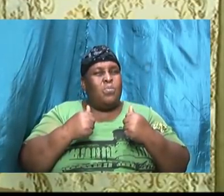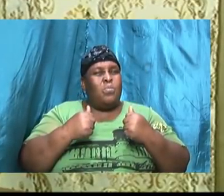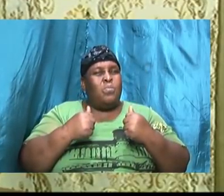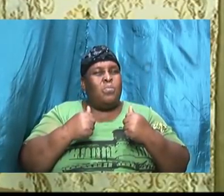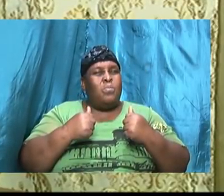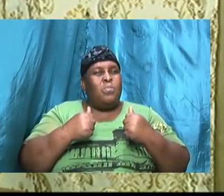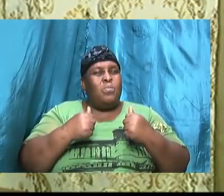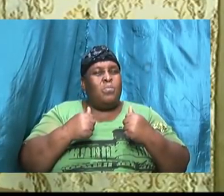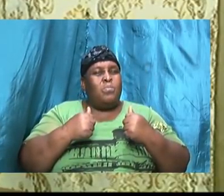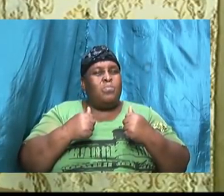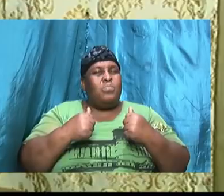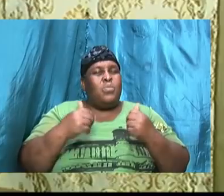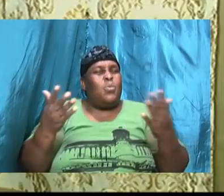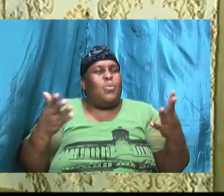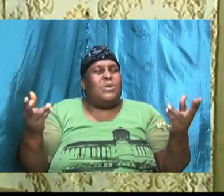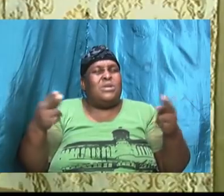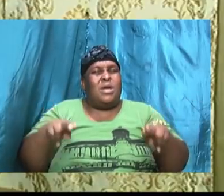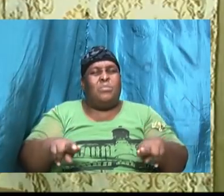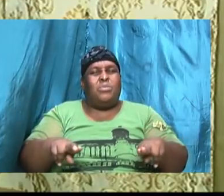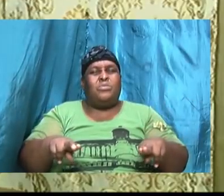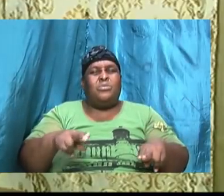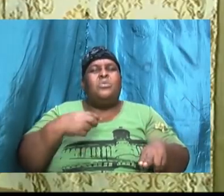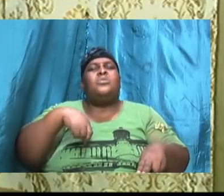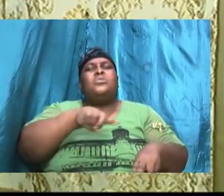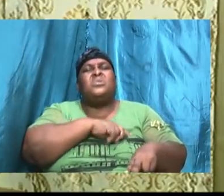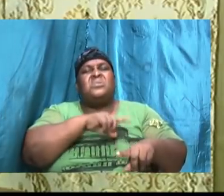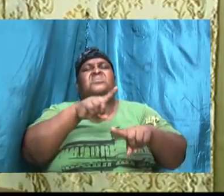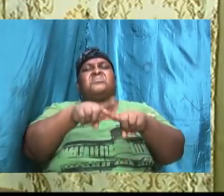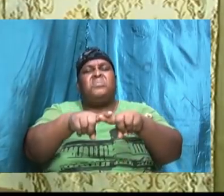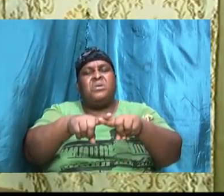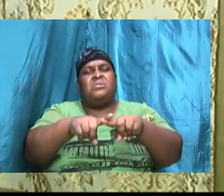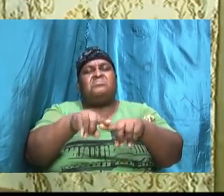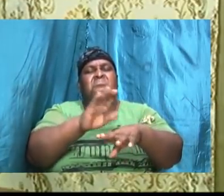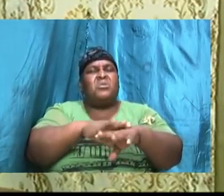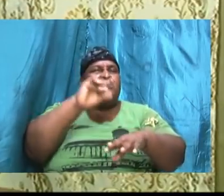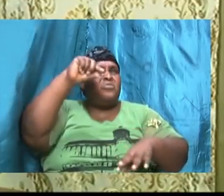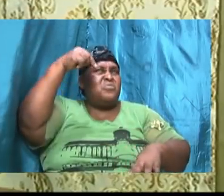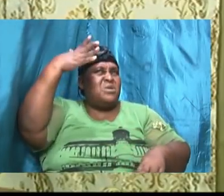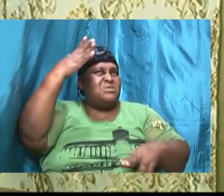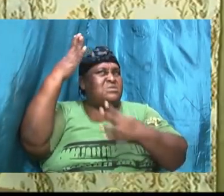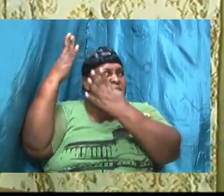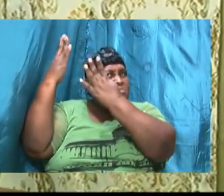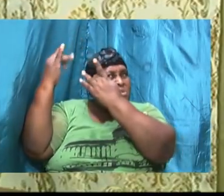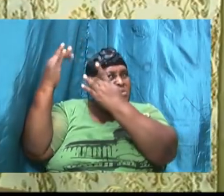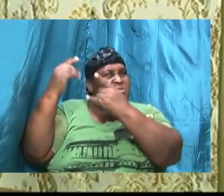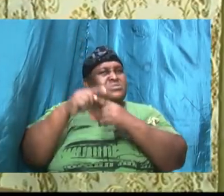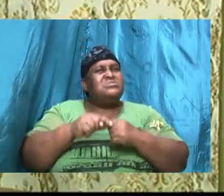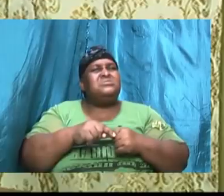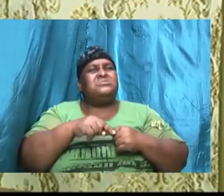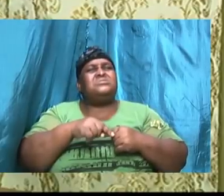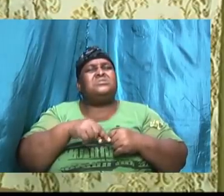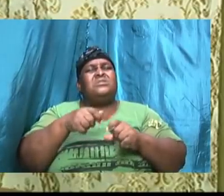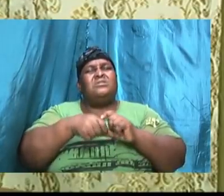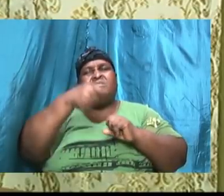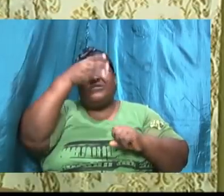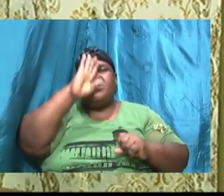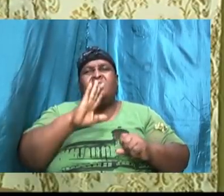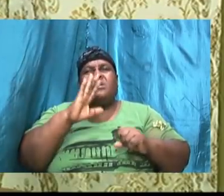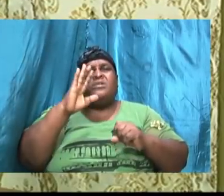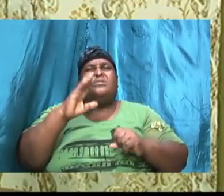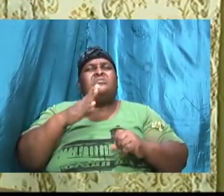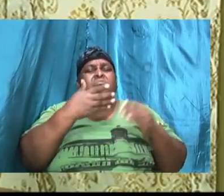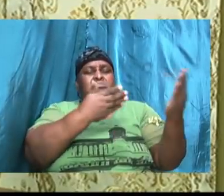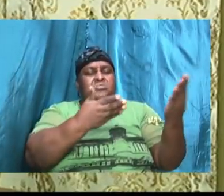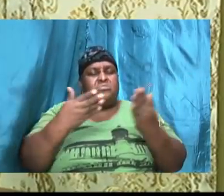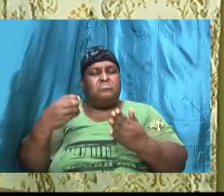on the grace and on the mercies of the Lord to take us through. if